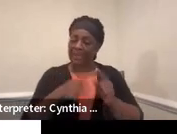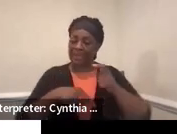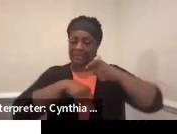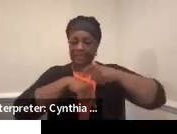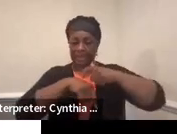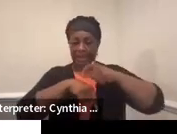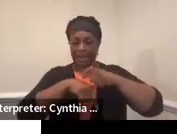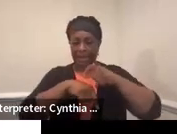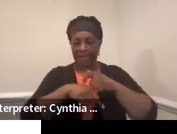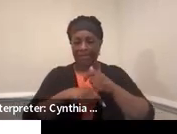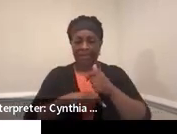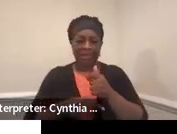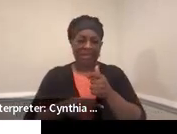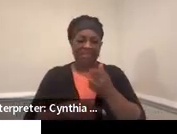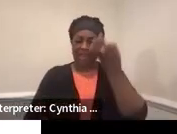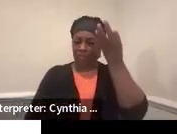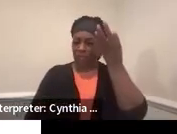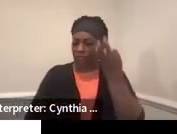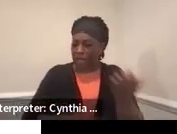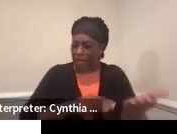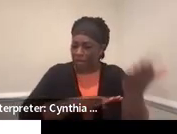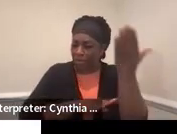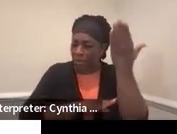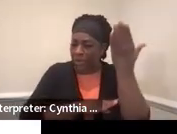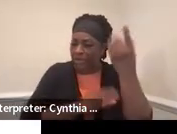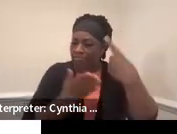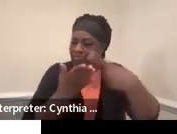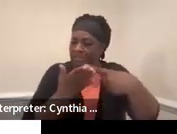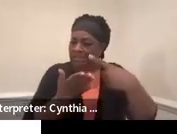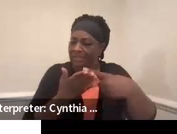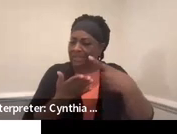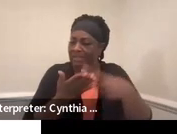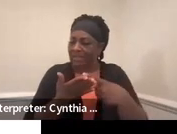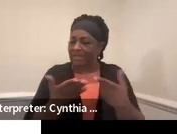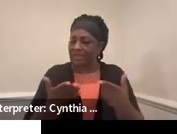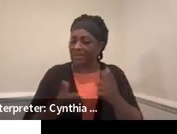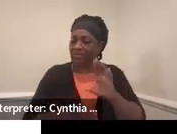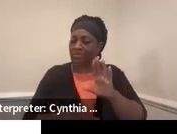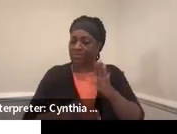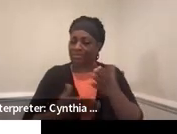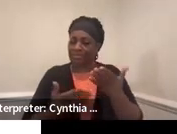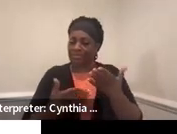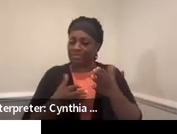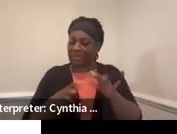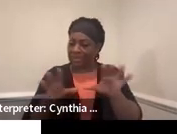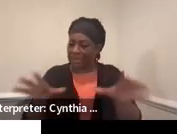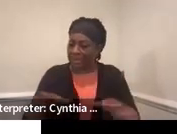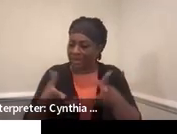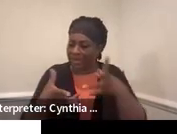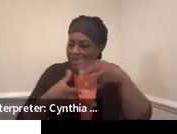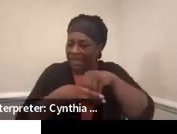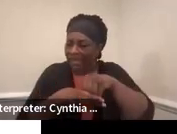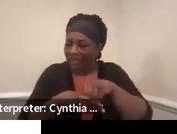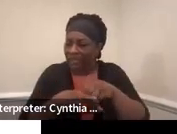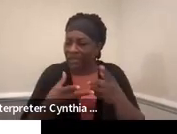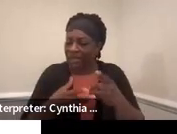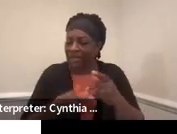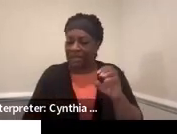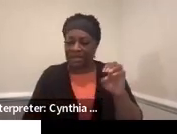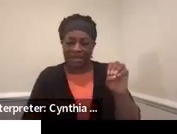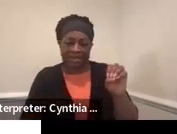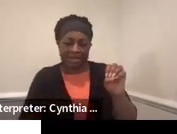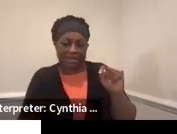every Friday morning to discuss and engage in pre-ETS